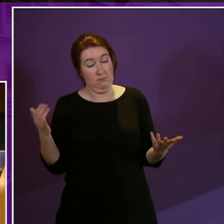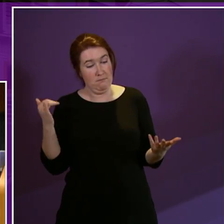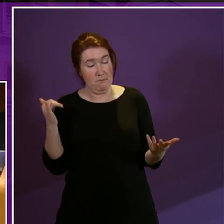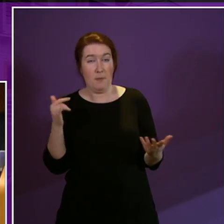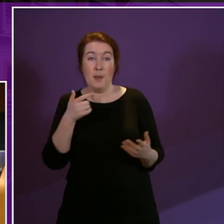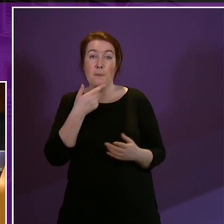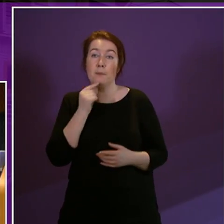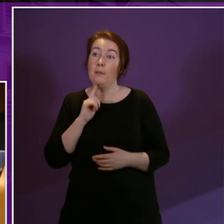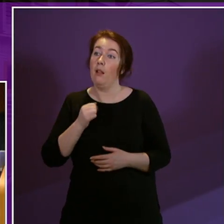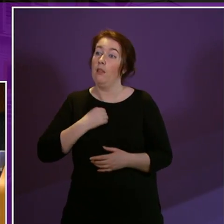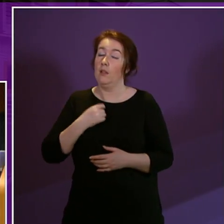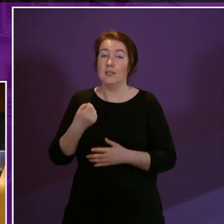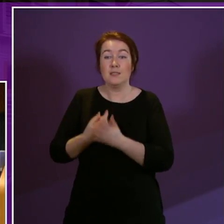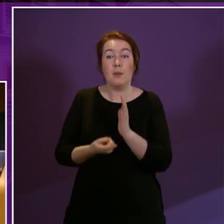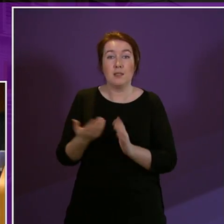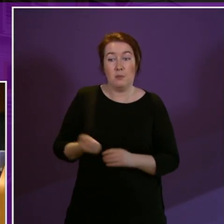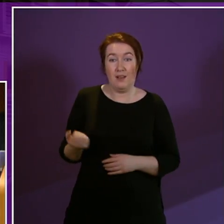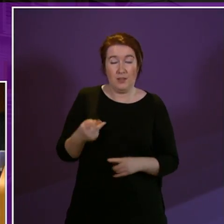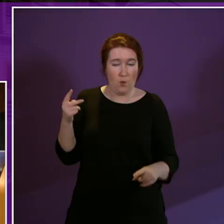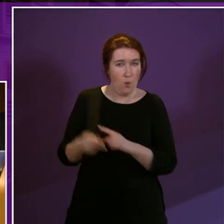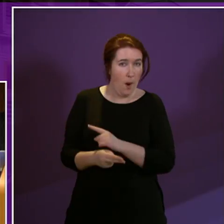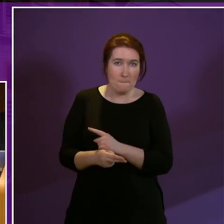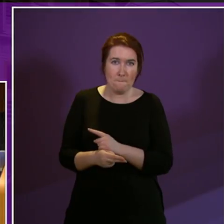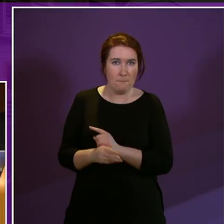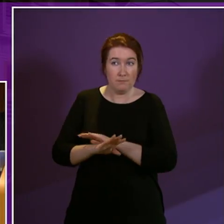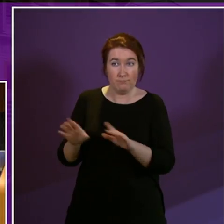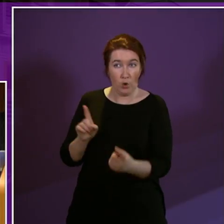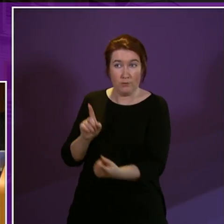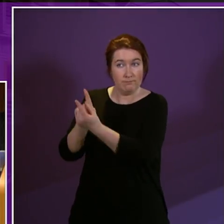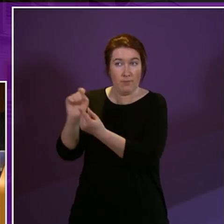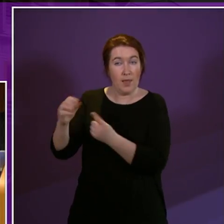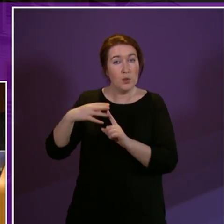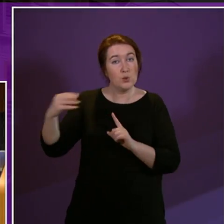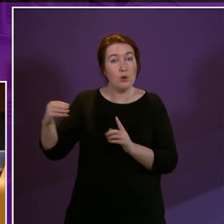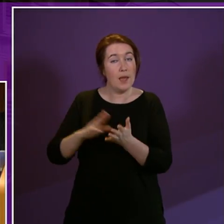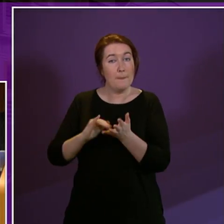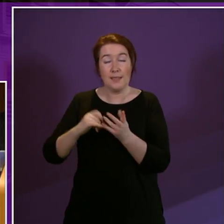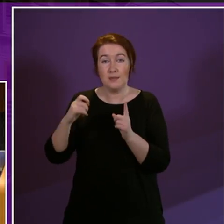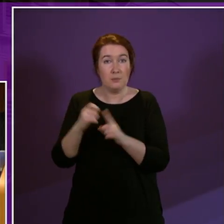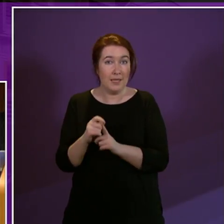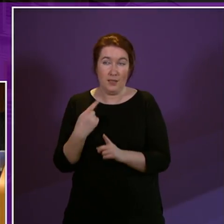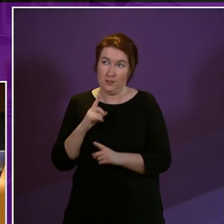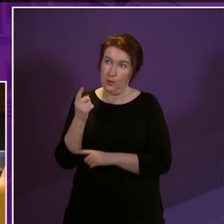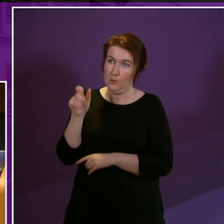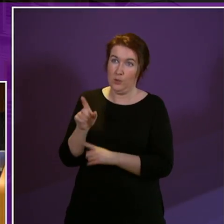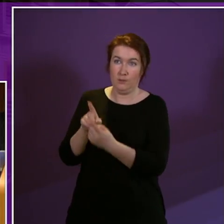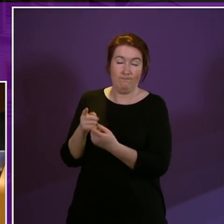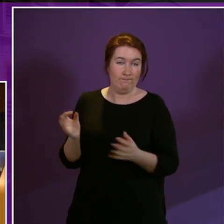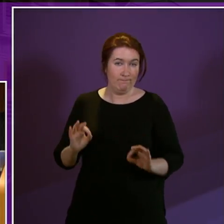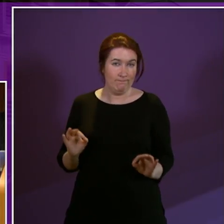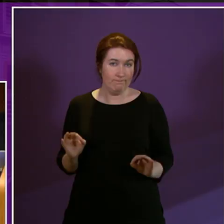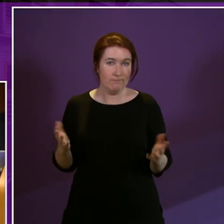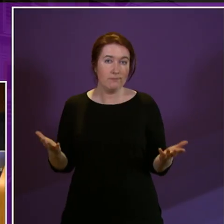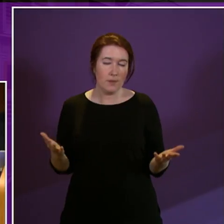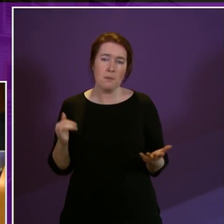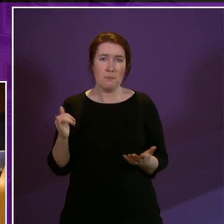whose disability benefits have been cut altogether don't go to the Tory MSP as a first port of call but